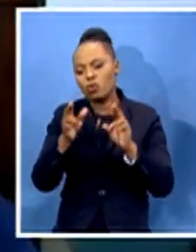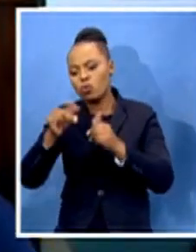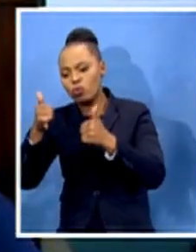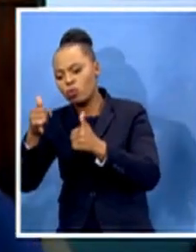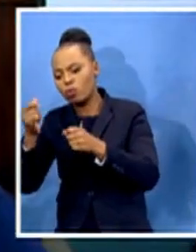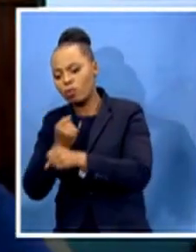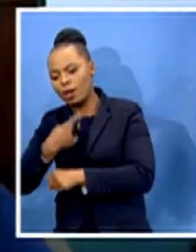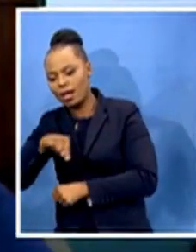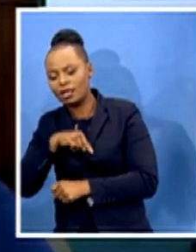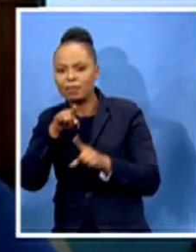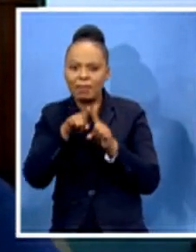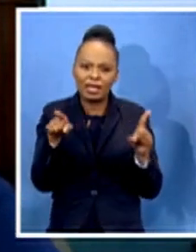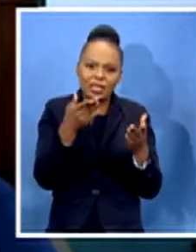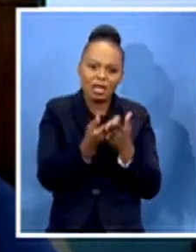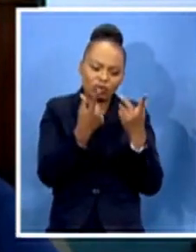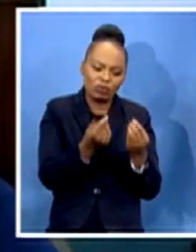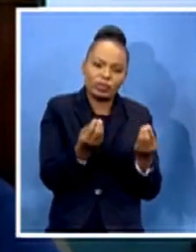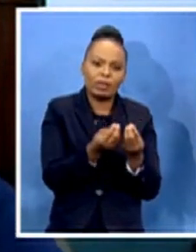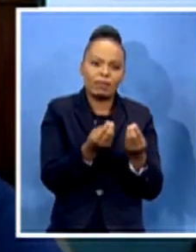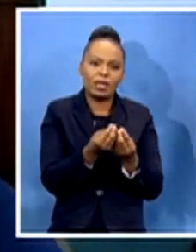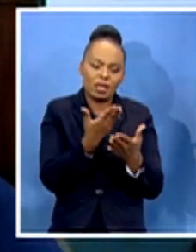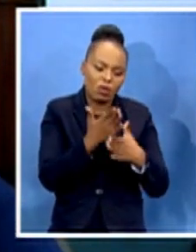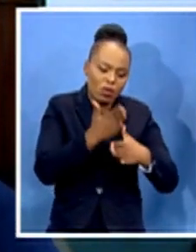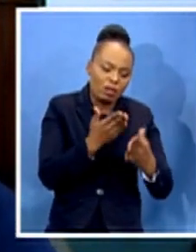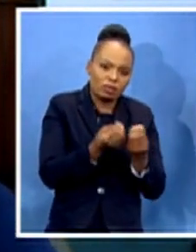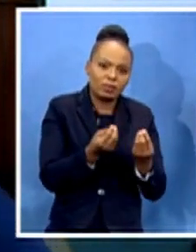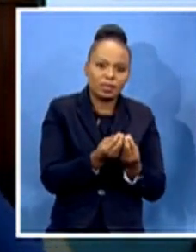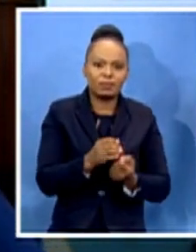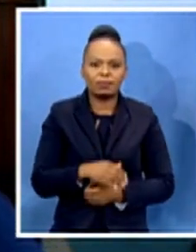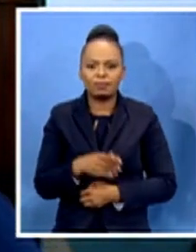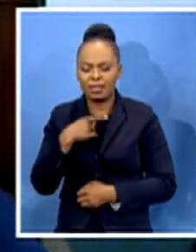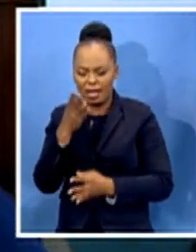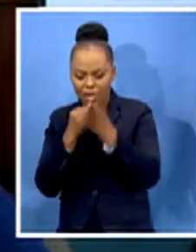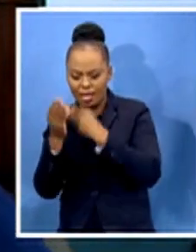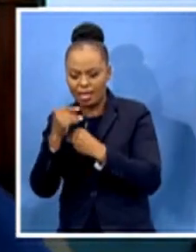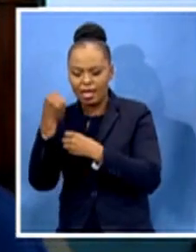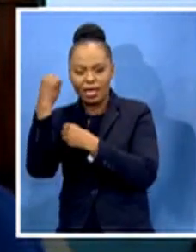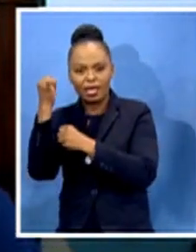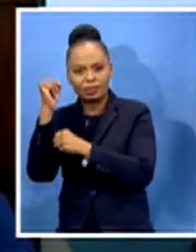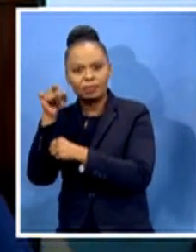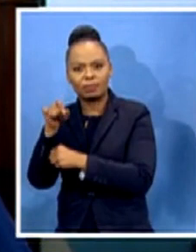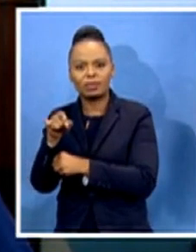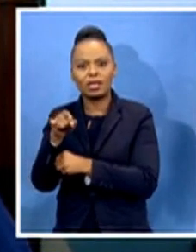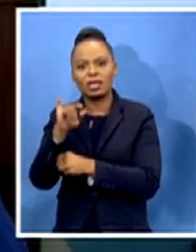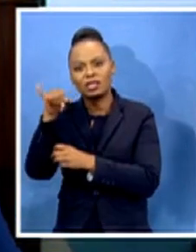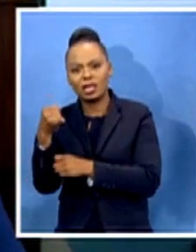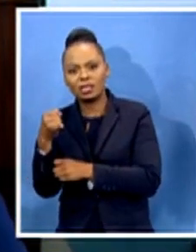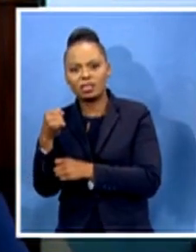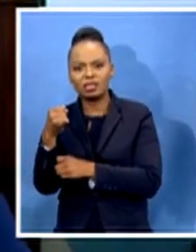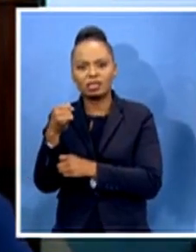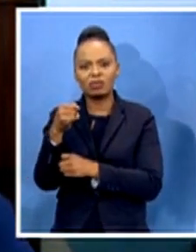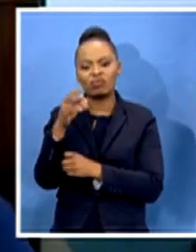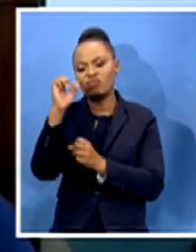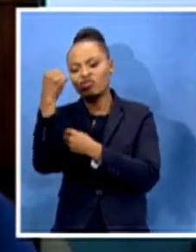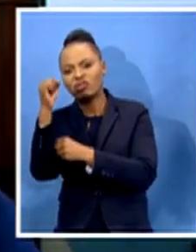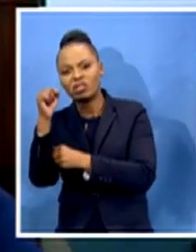I've learned a lot that engineering isn't just designing machine parts and going into a certain